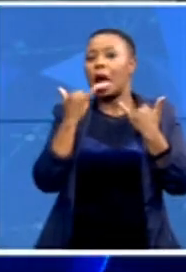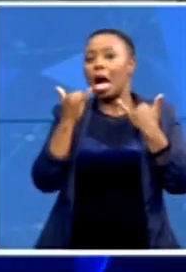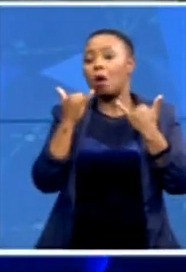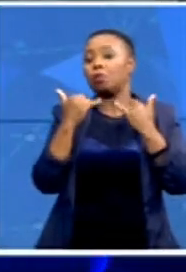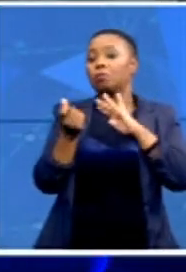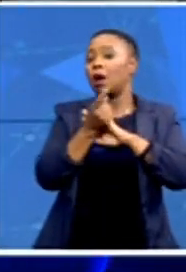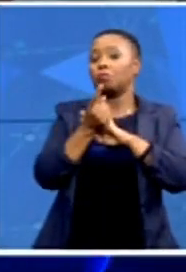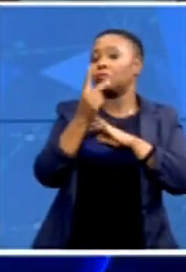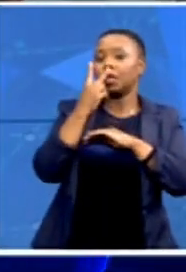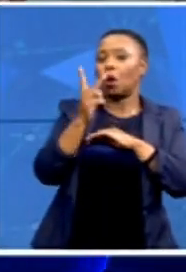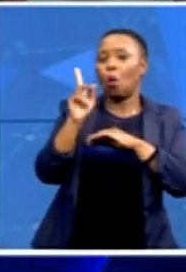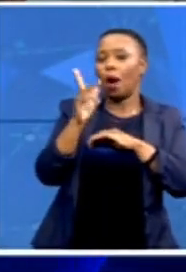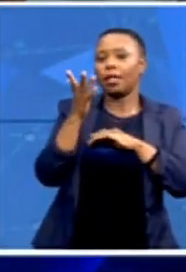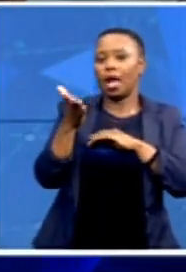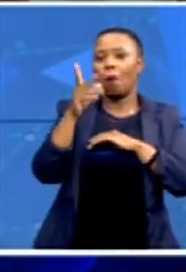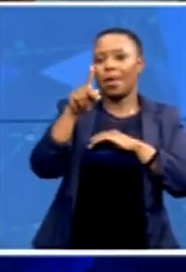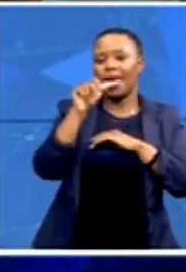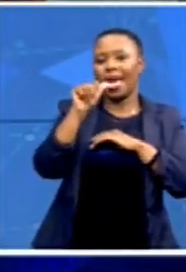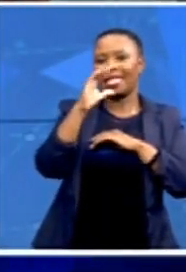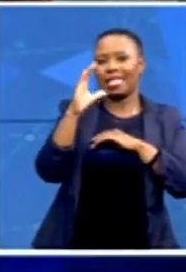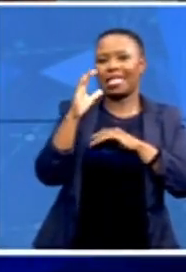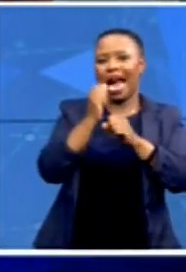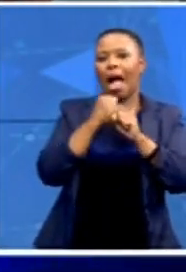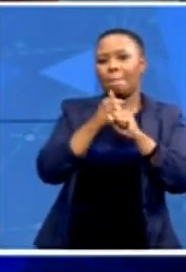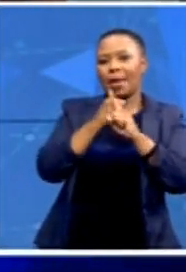campaign. Chancellor, very good afternoon to you.